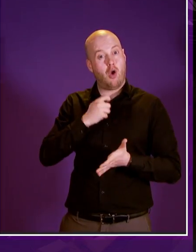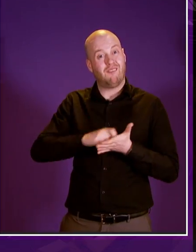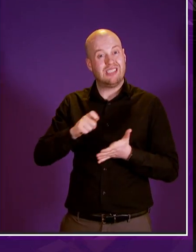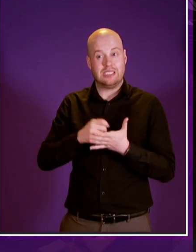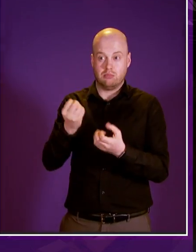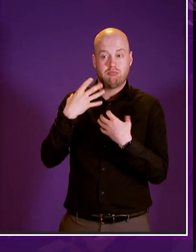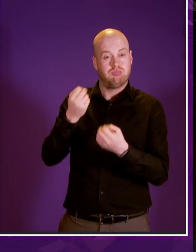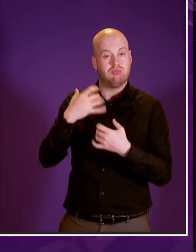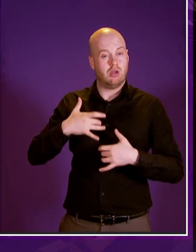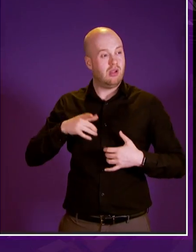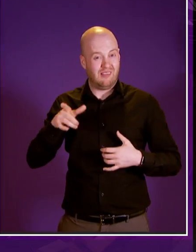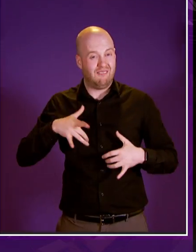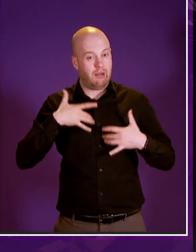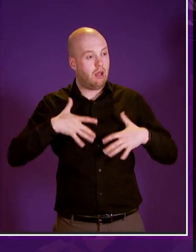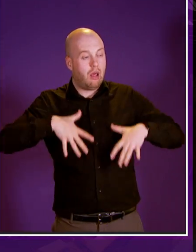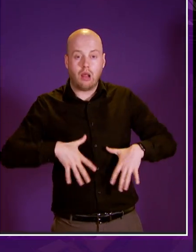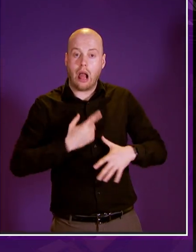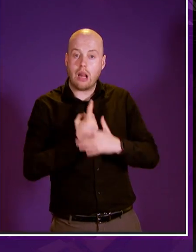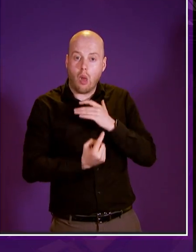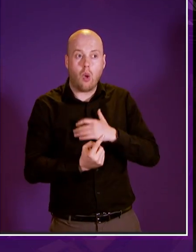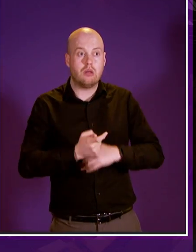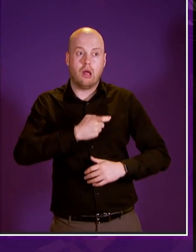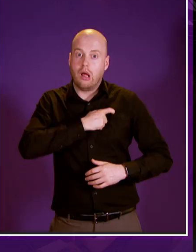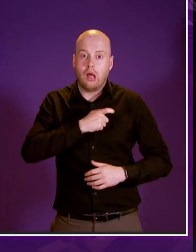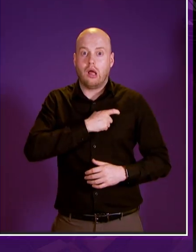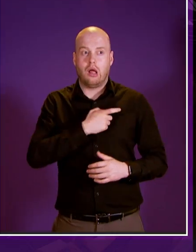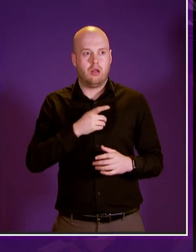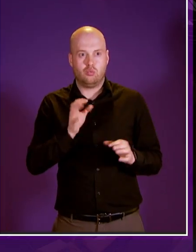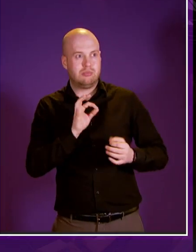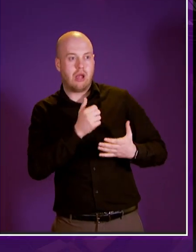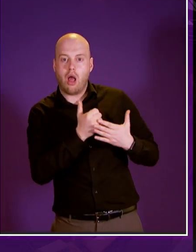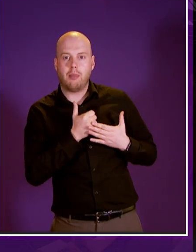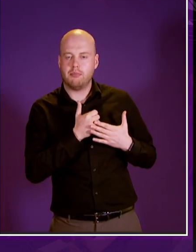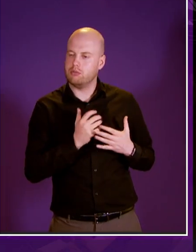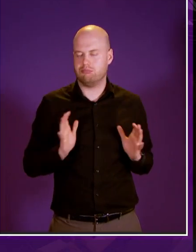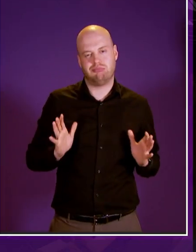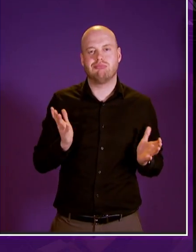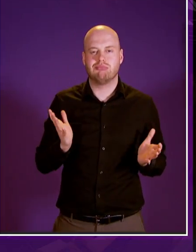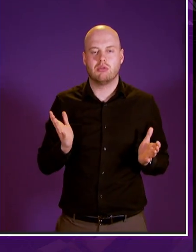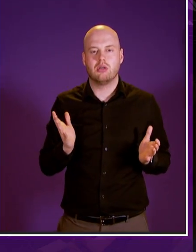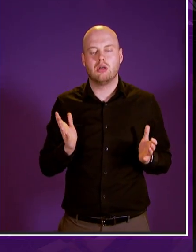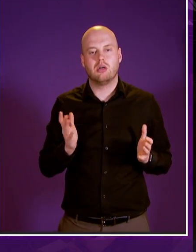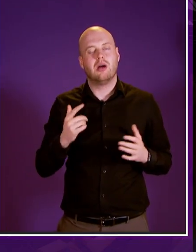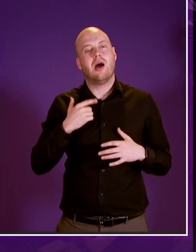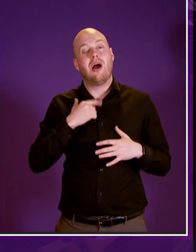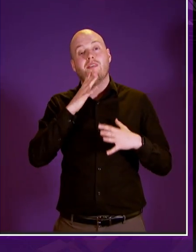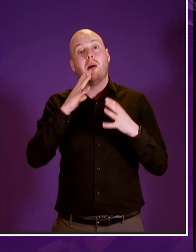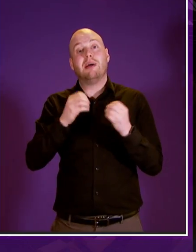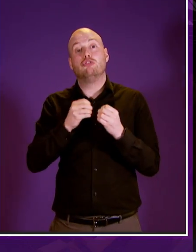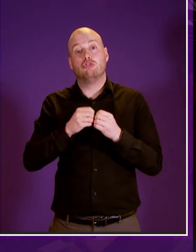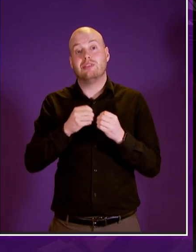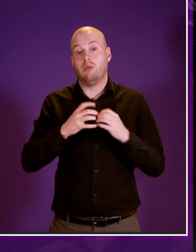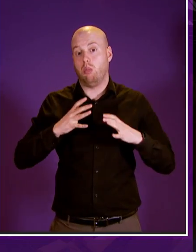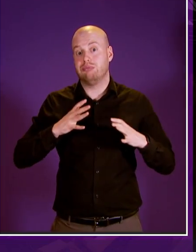left feeling alone anxious and frankly abandoned but i'd like to use an example and i mentioned it earlier on this week is ms awareness